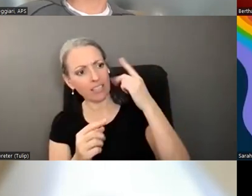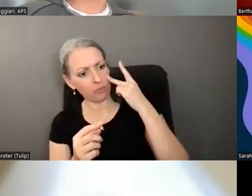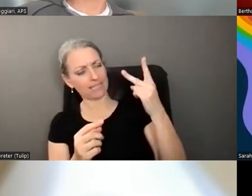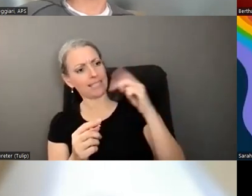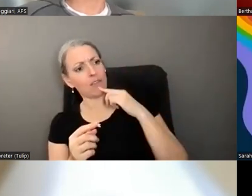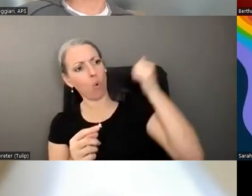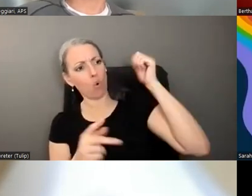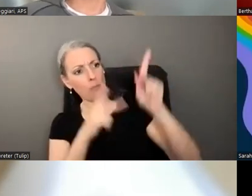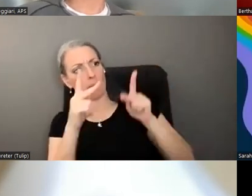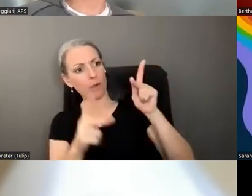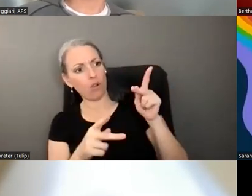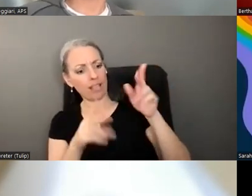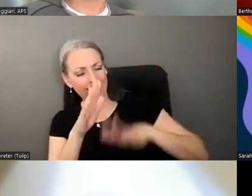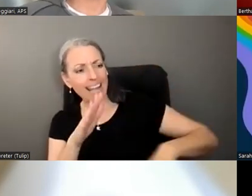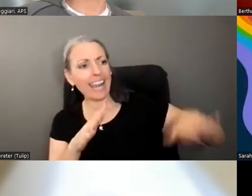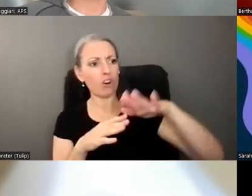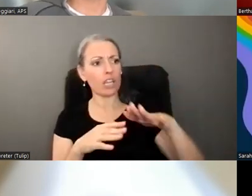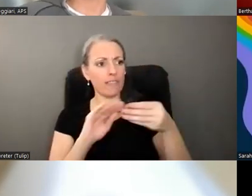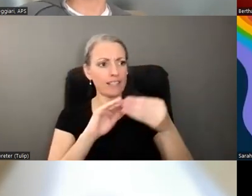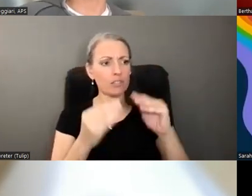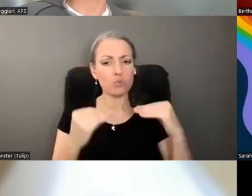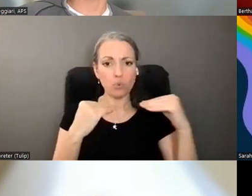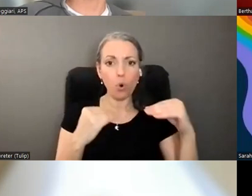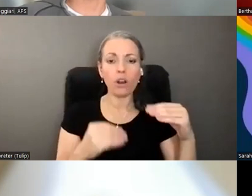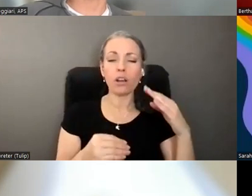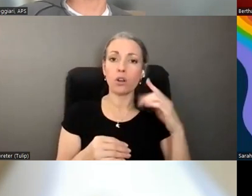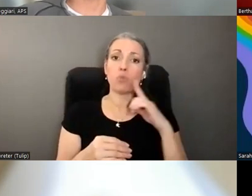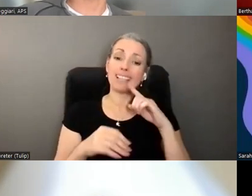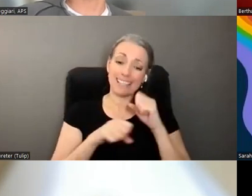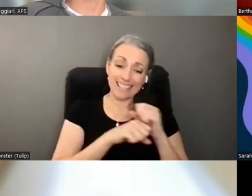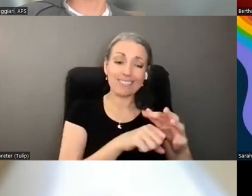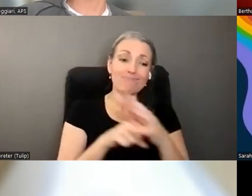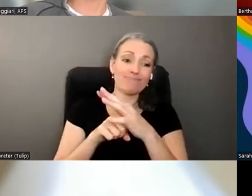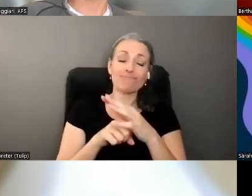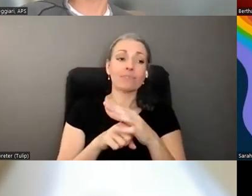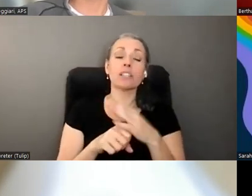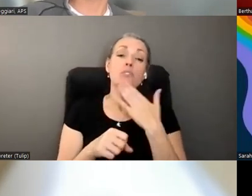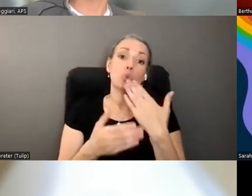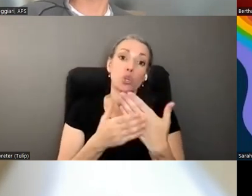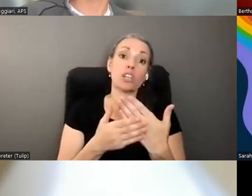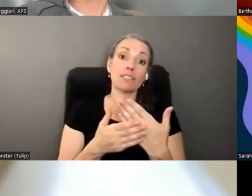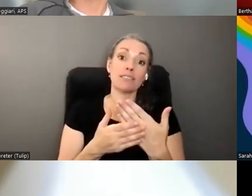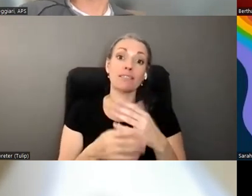adults in their space that that truly I still think is one of the most effective ways we can we can work on this issue